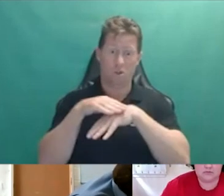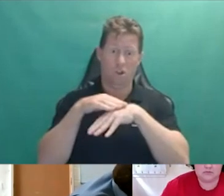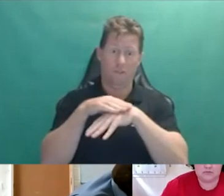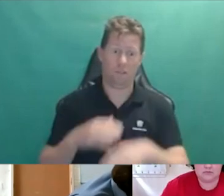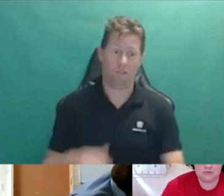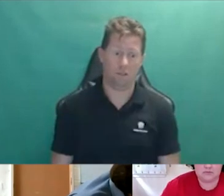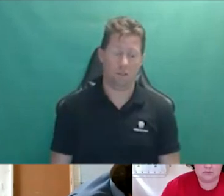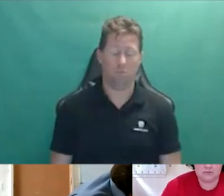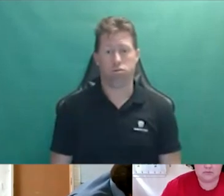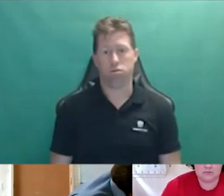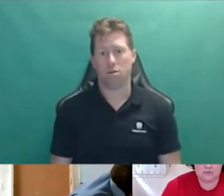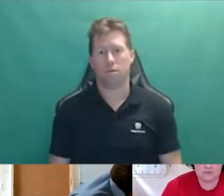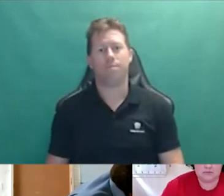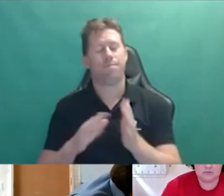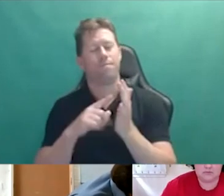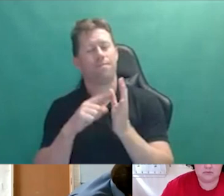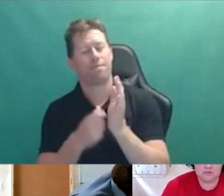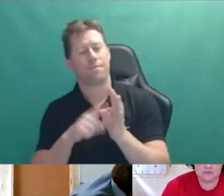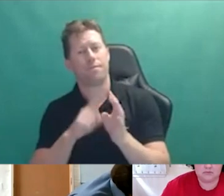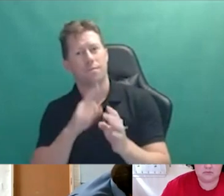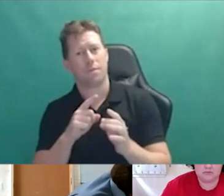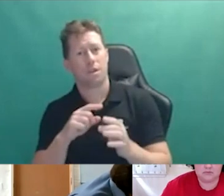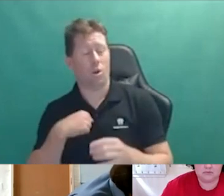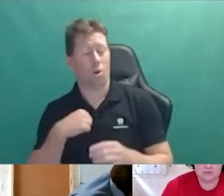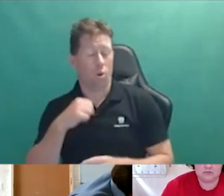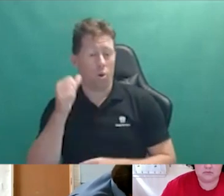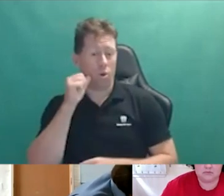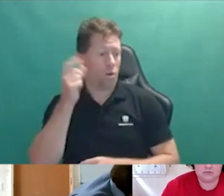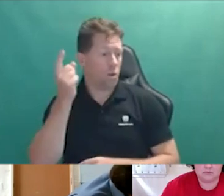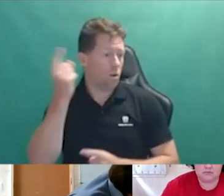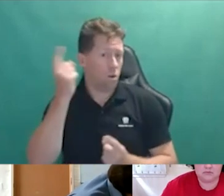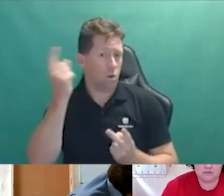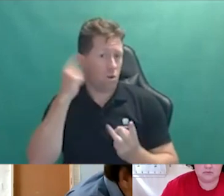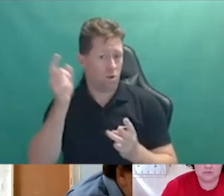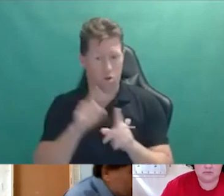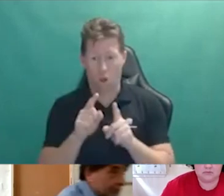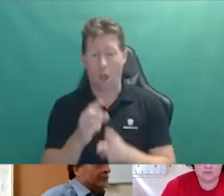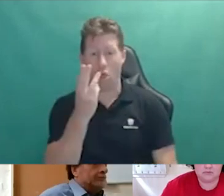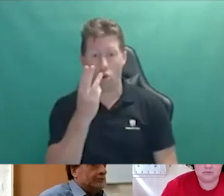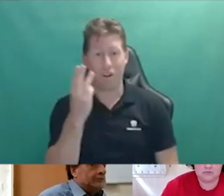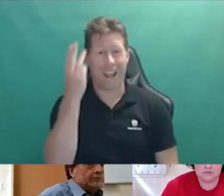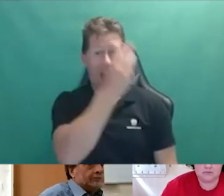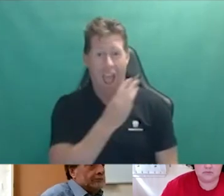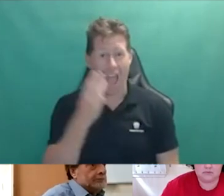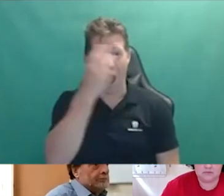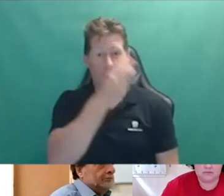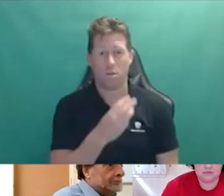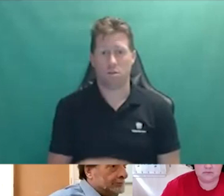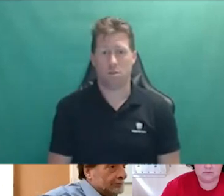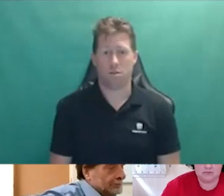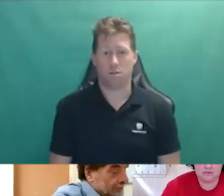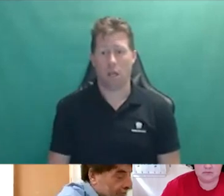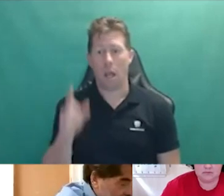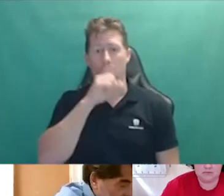and look and obviously you know things we've heard of around you know three hours people can mask their